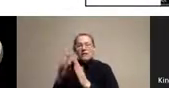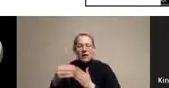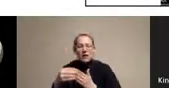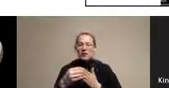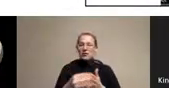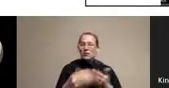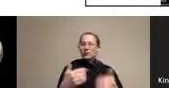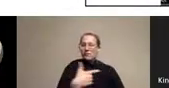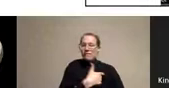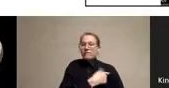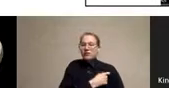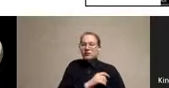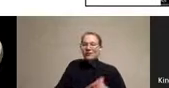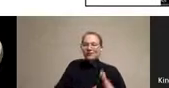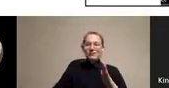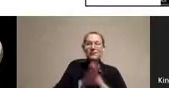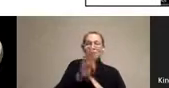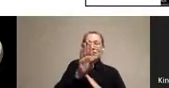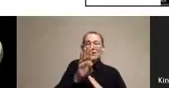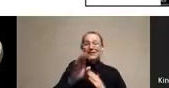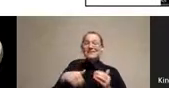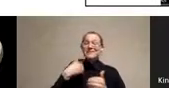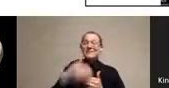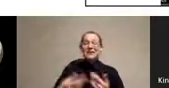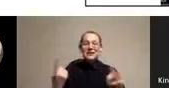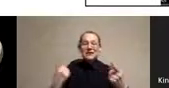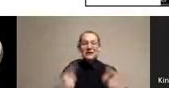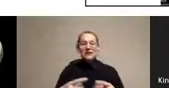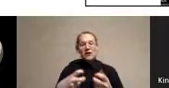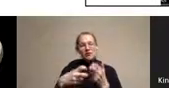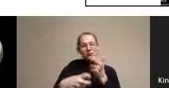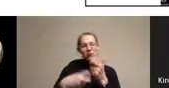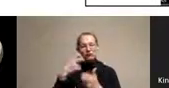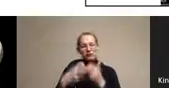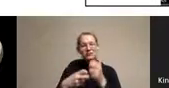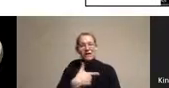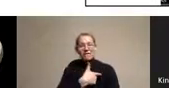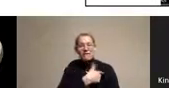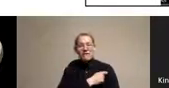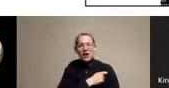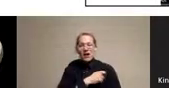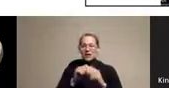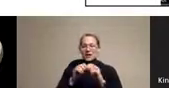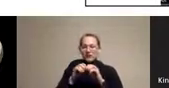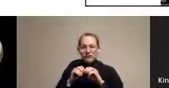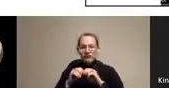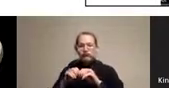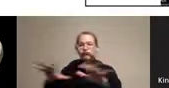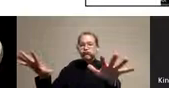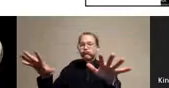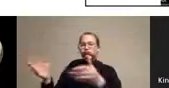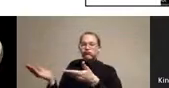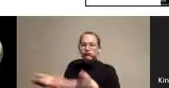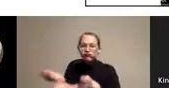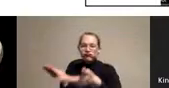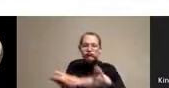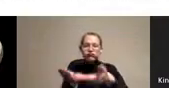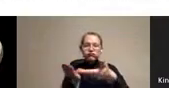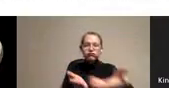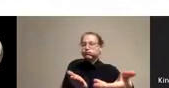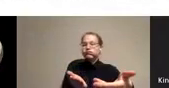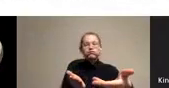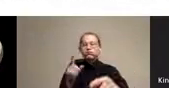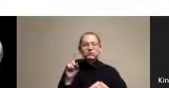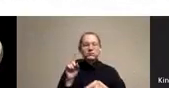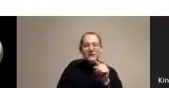challenge was then delivering the vaccines. We learned very quickly that developing vaccines is not the same as vaccinating people. And in